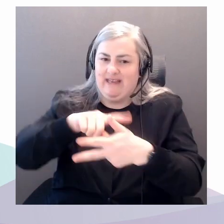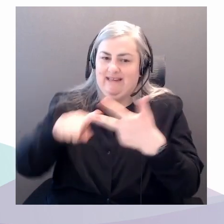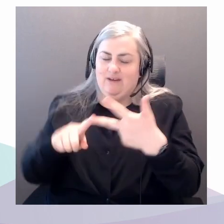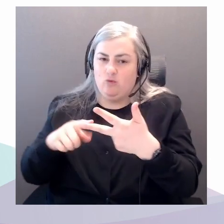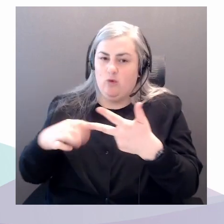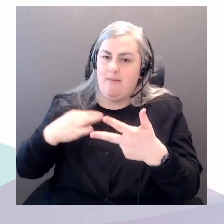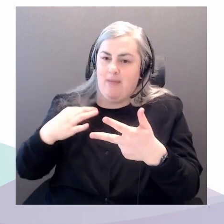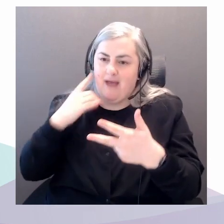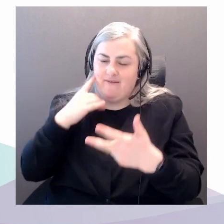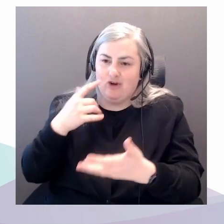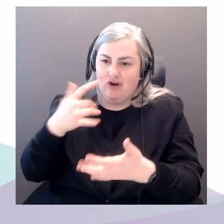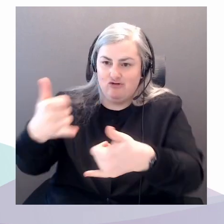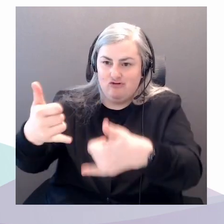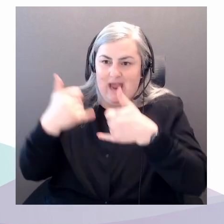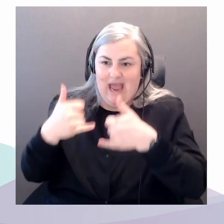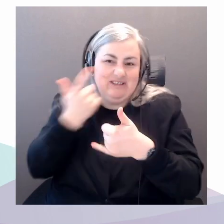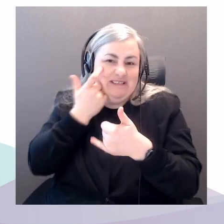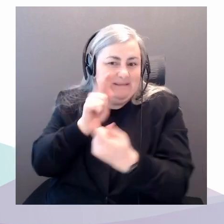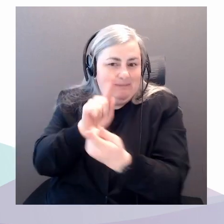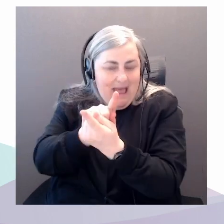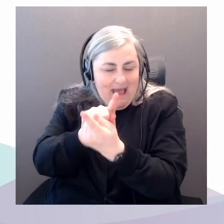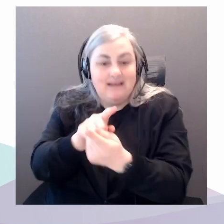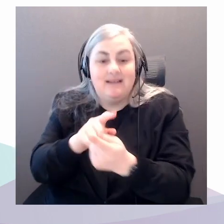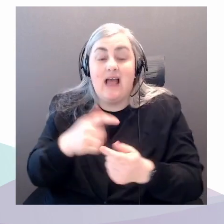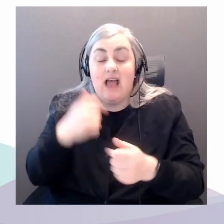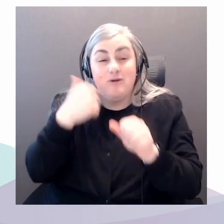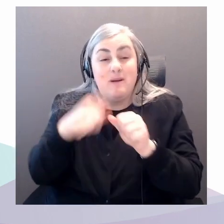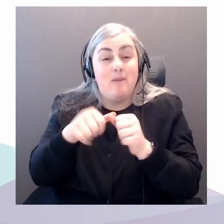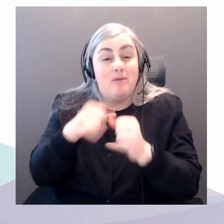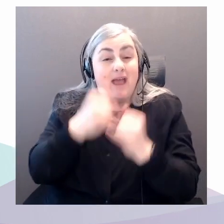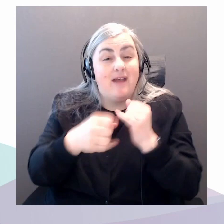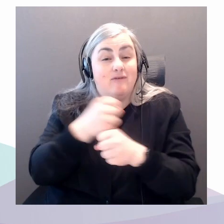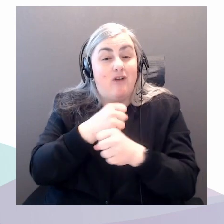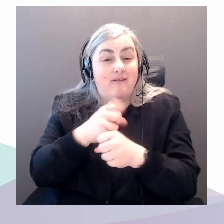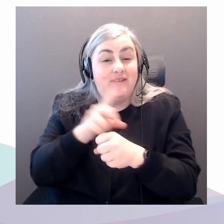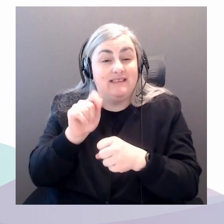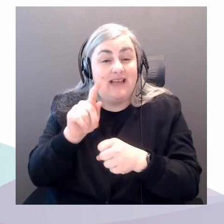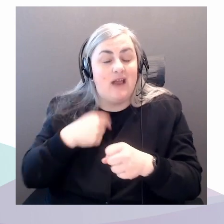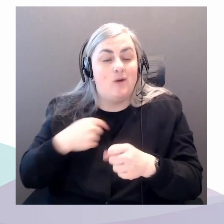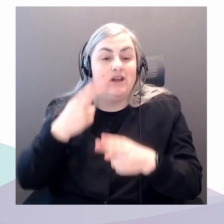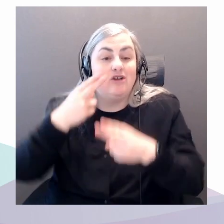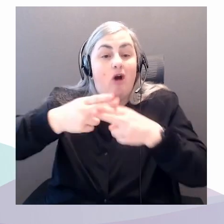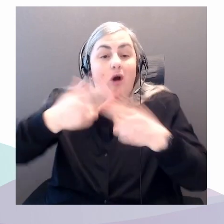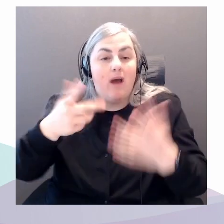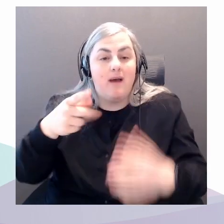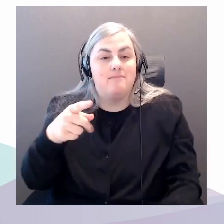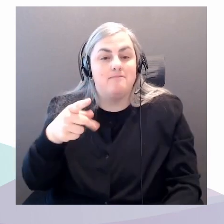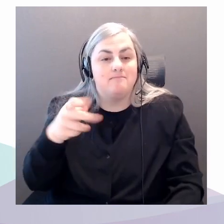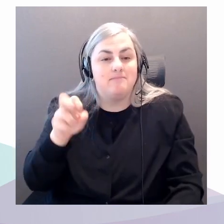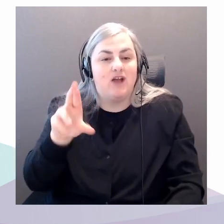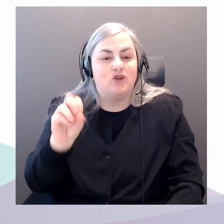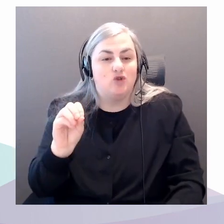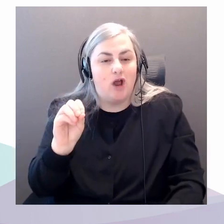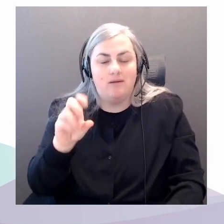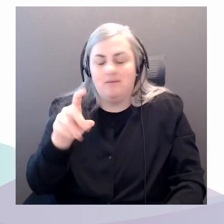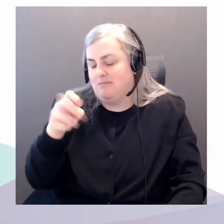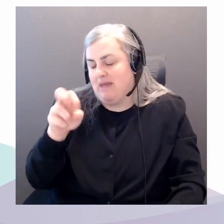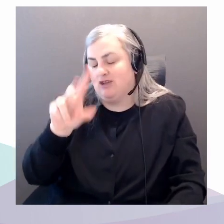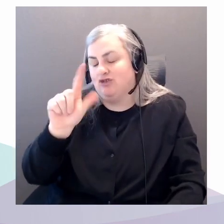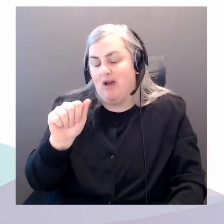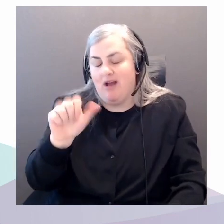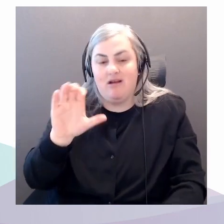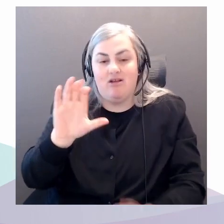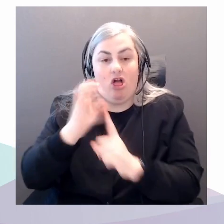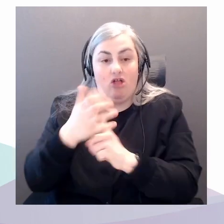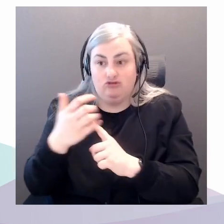And I also remember that by the end of the coffee date, we decided to call it Petro Cultures. I guess since we're going to be talking about that for the next 30 minutes, maybe we should explain to